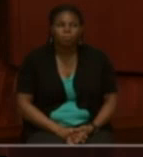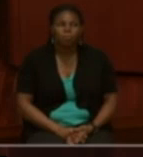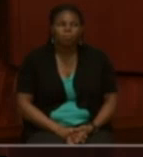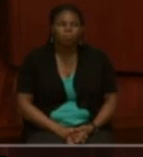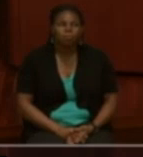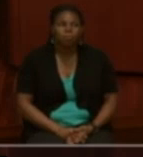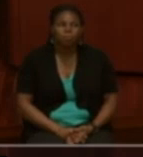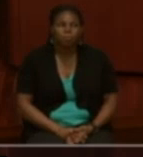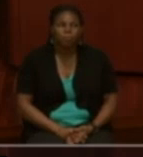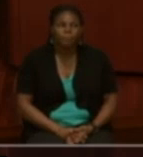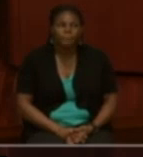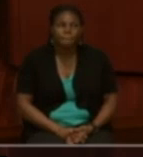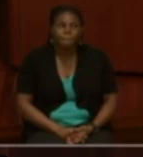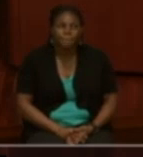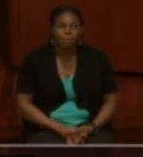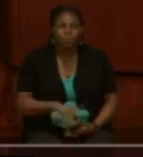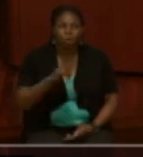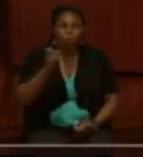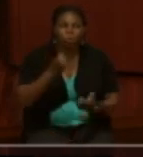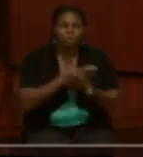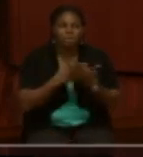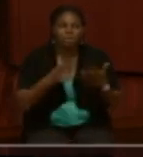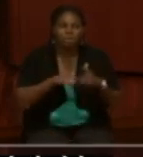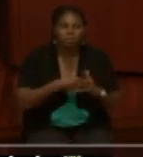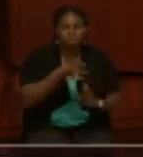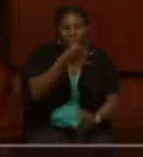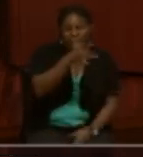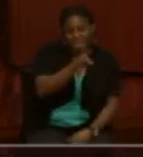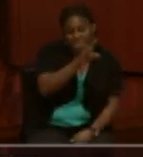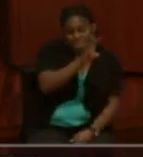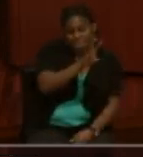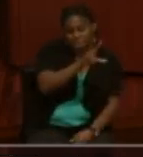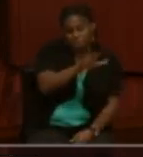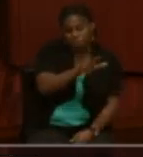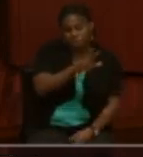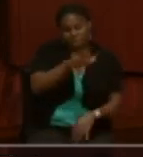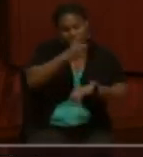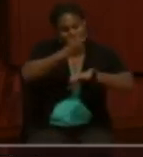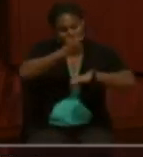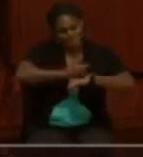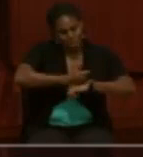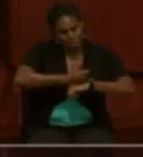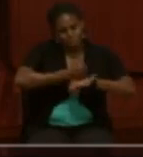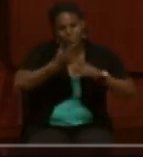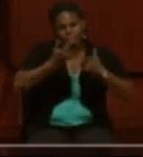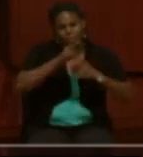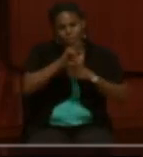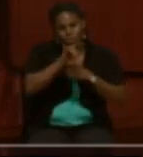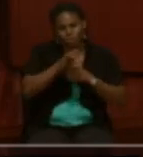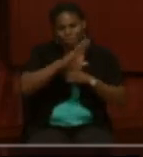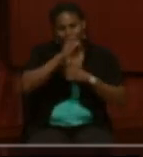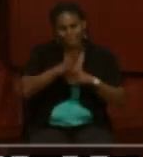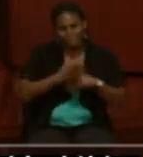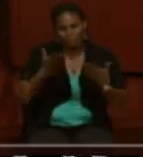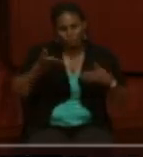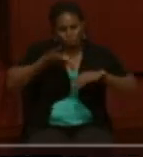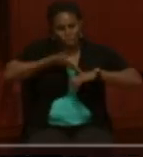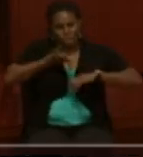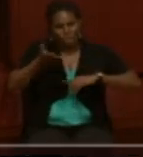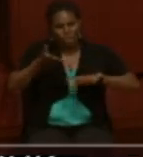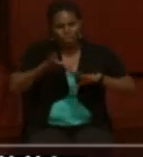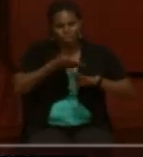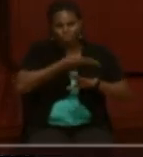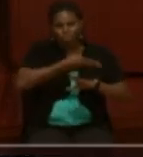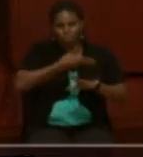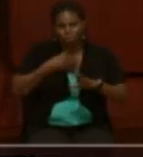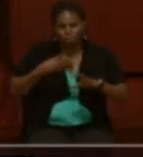One of the things they had to do was starting in 1863 is they had to form these units that had never existed before. So what they were doing is